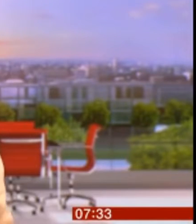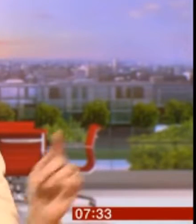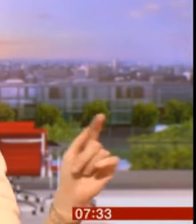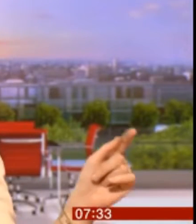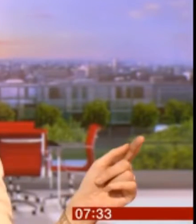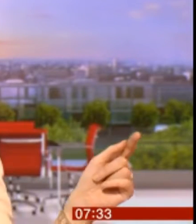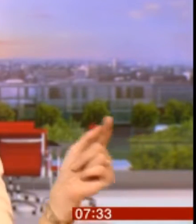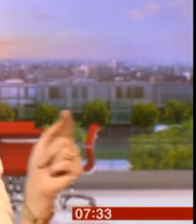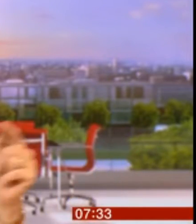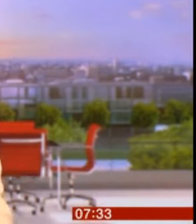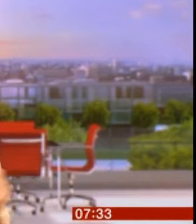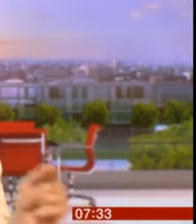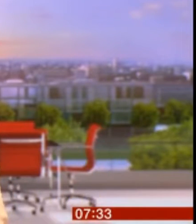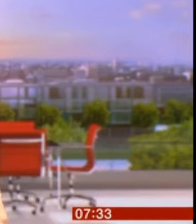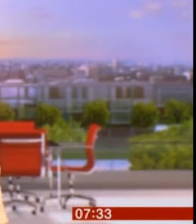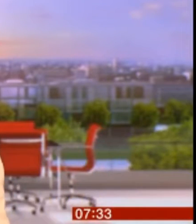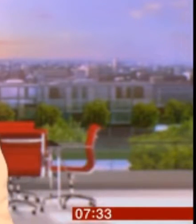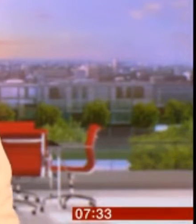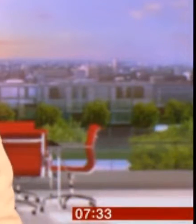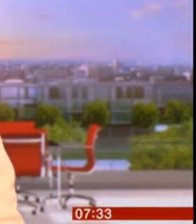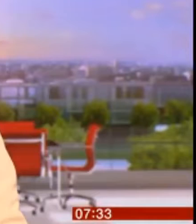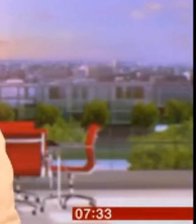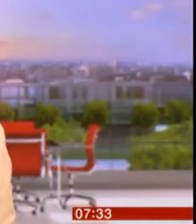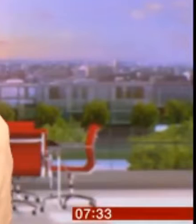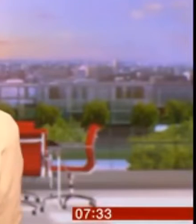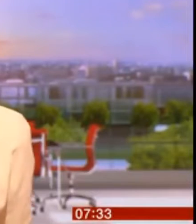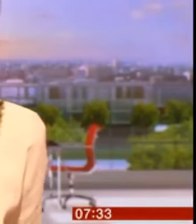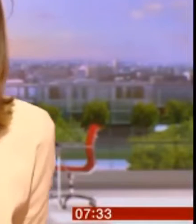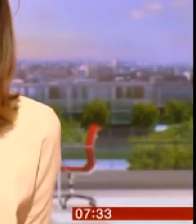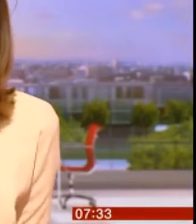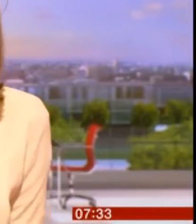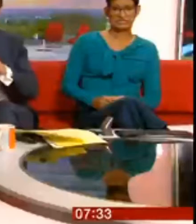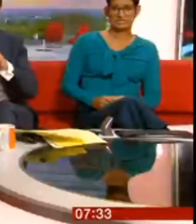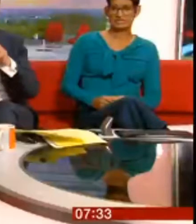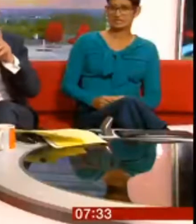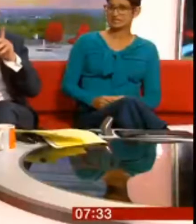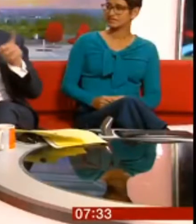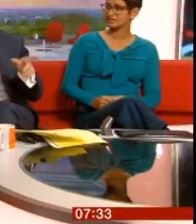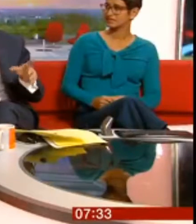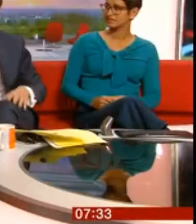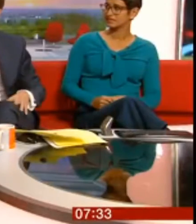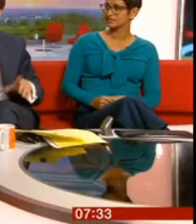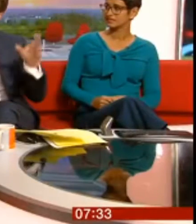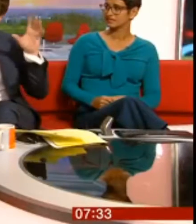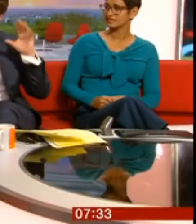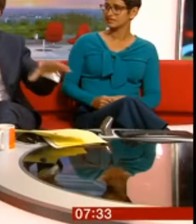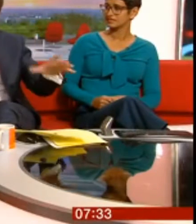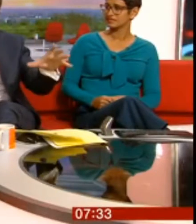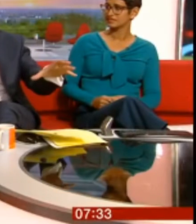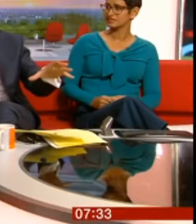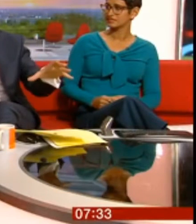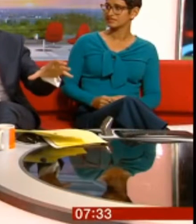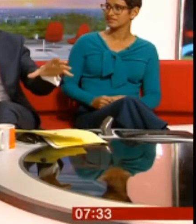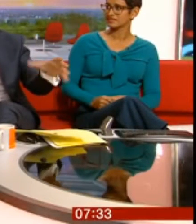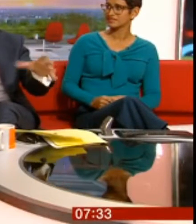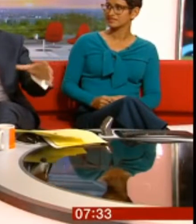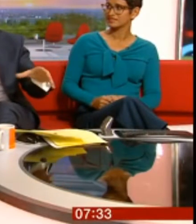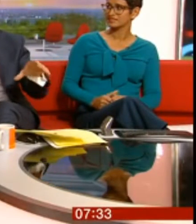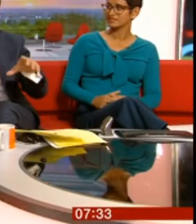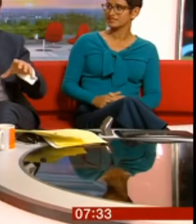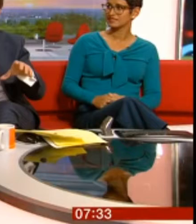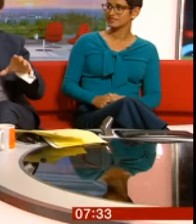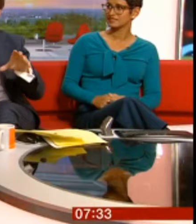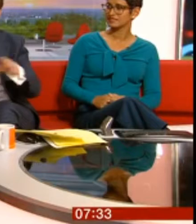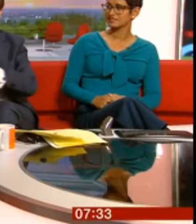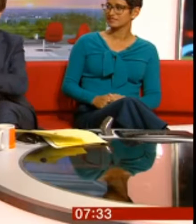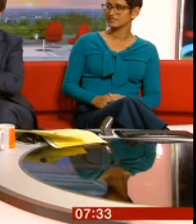I'd love to hear the conversation between them after that landing. Yeah. Anyway. But it's interesting isn't it? Because cameras don't miss it. You see all that's film now. Years ago you